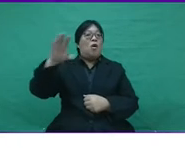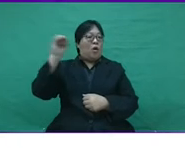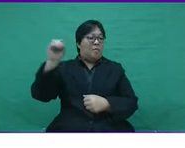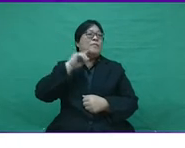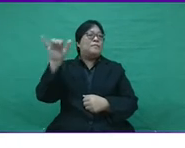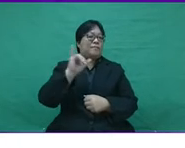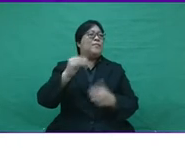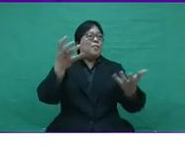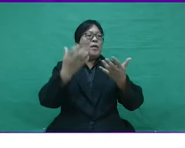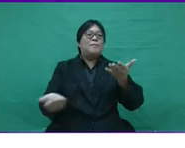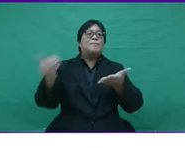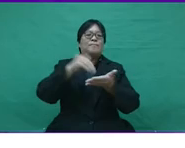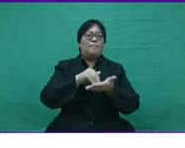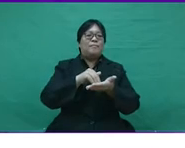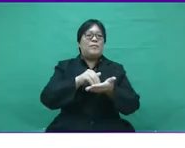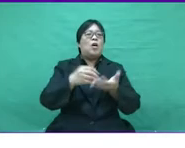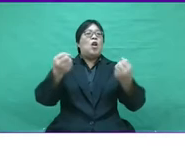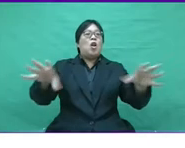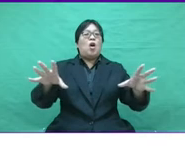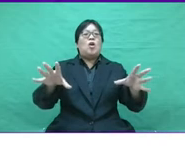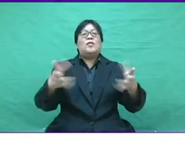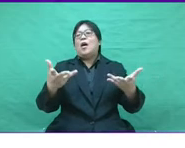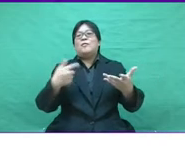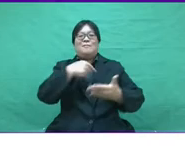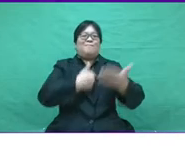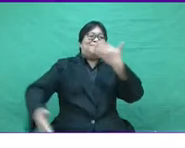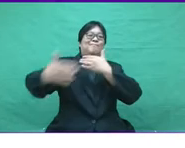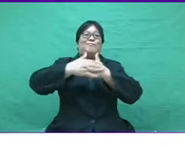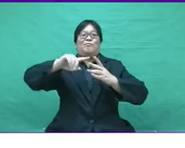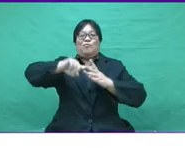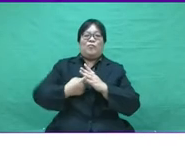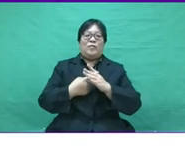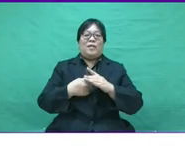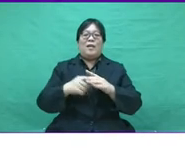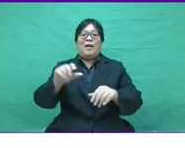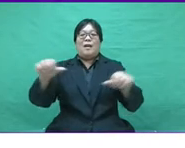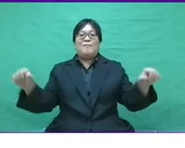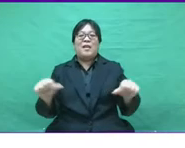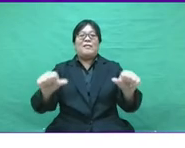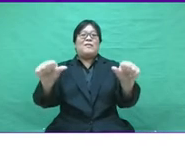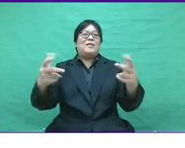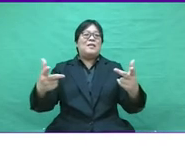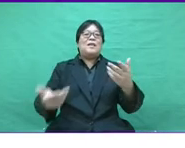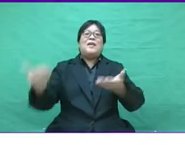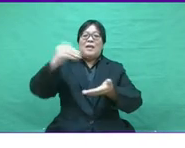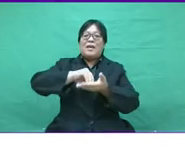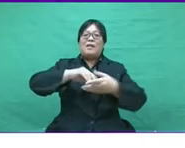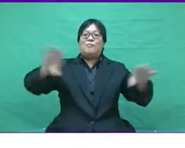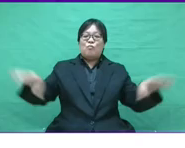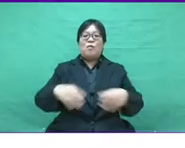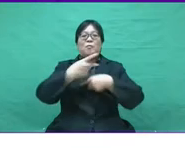establishments. Firms are looking to regain lost momentum by restarting